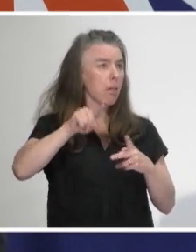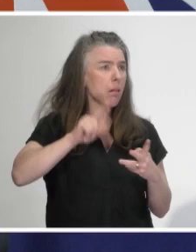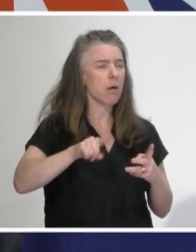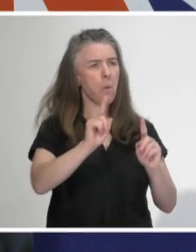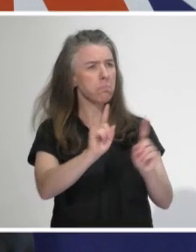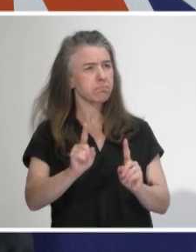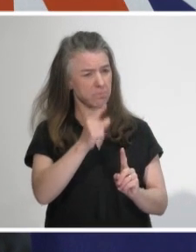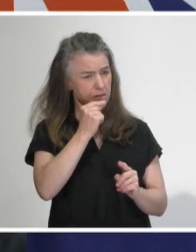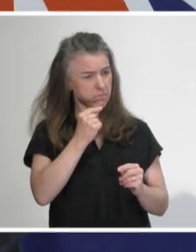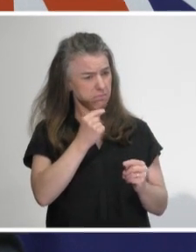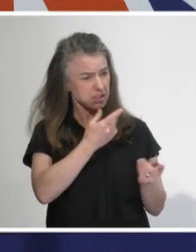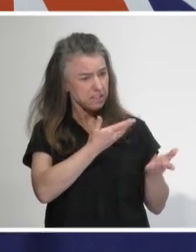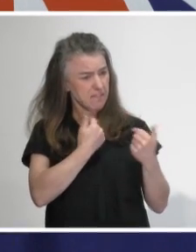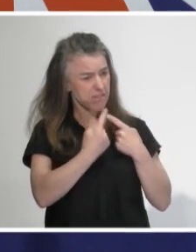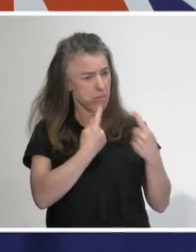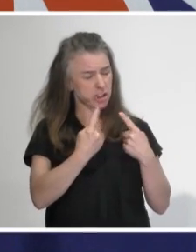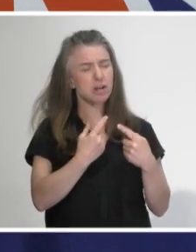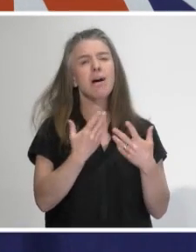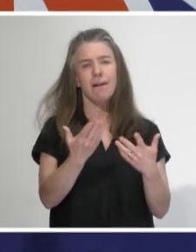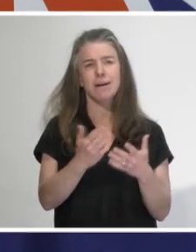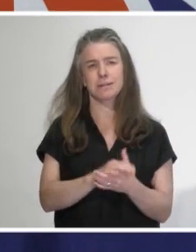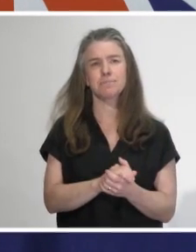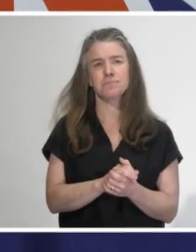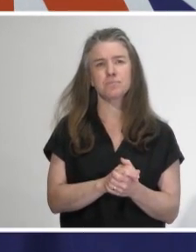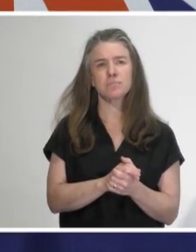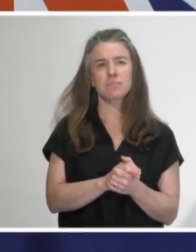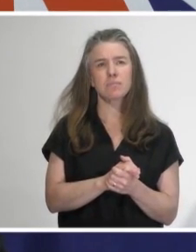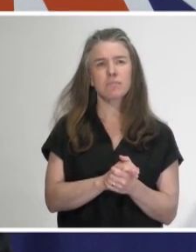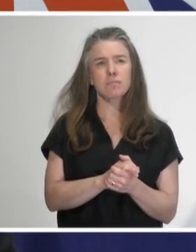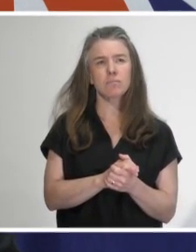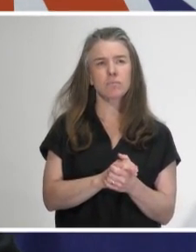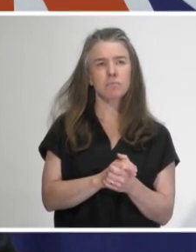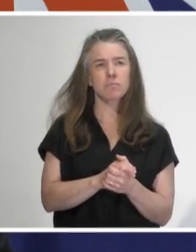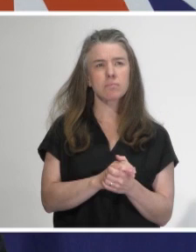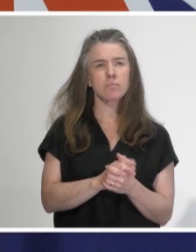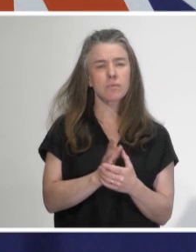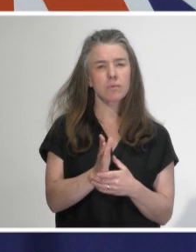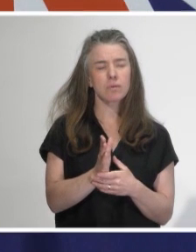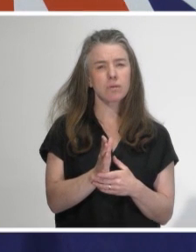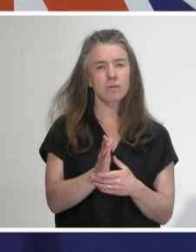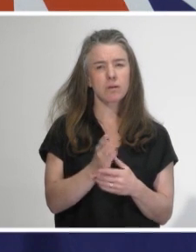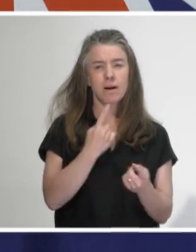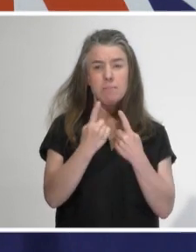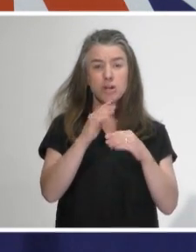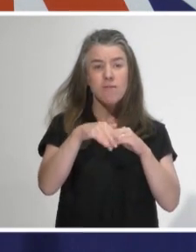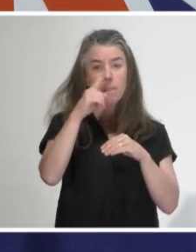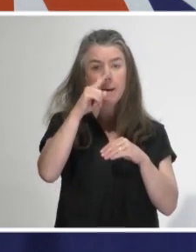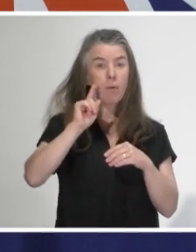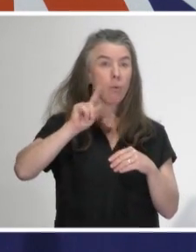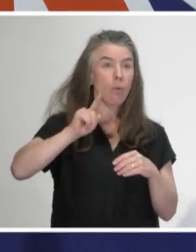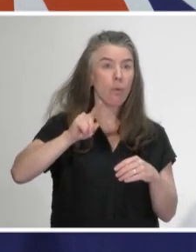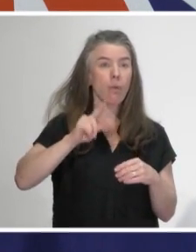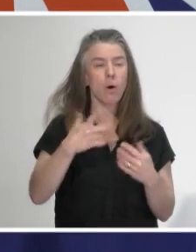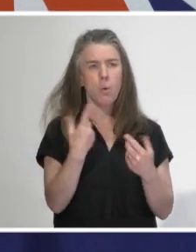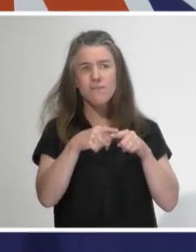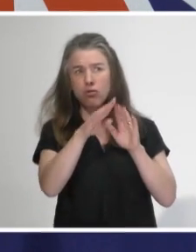Can I, I'm just having a look at the all of government information. Look, I don't have information on the compliance. I can say that